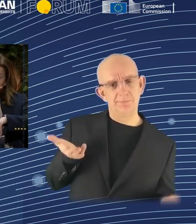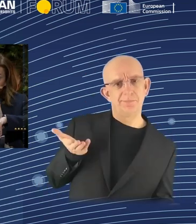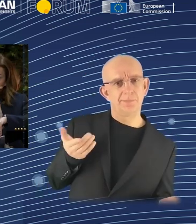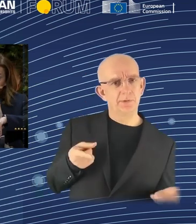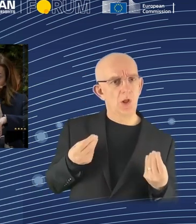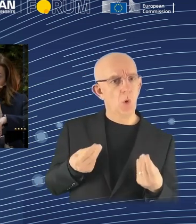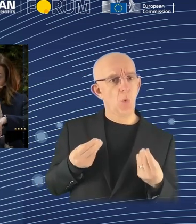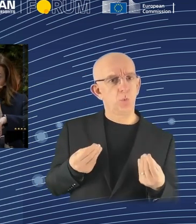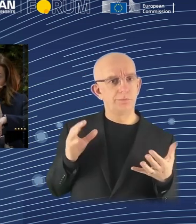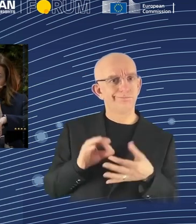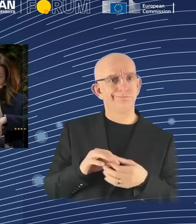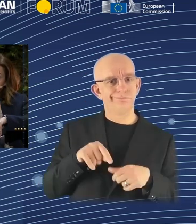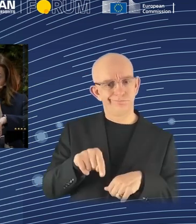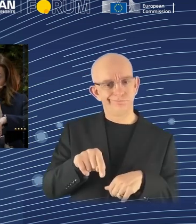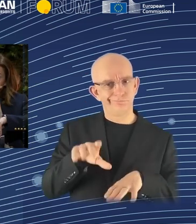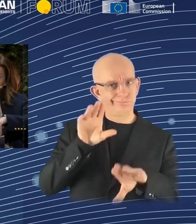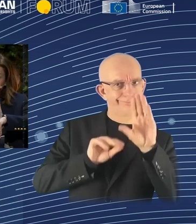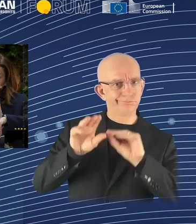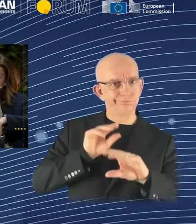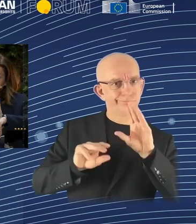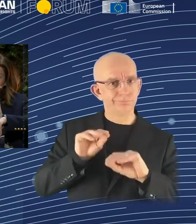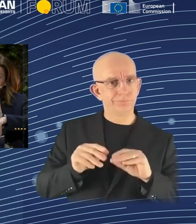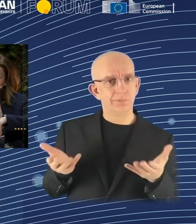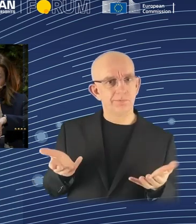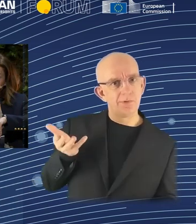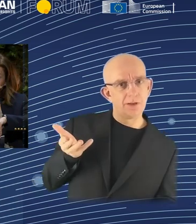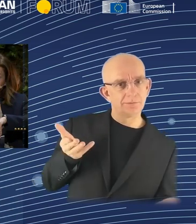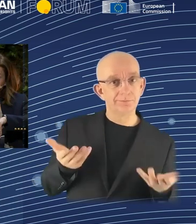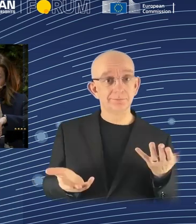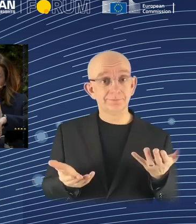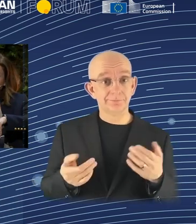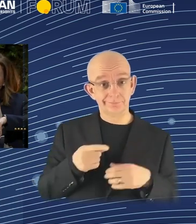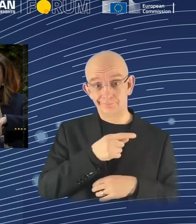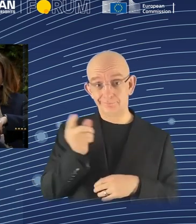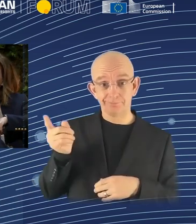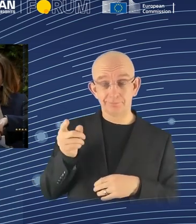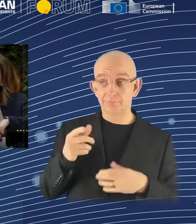programmers who want the AI system to favor white males. I think that's a myth.